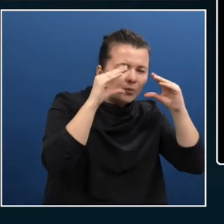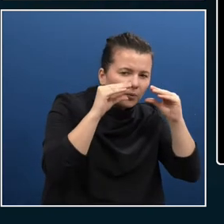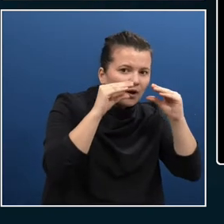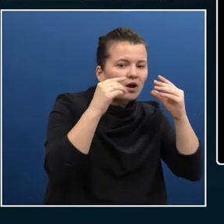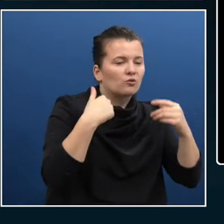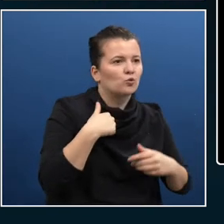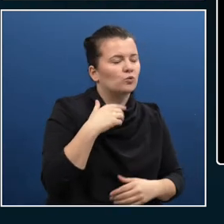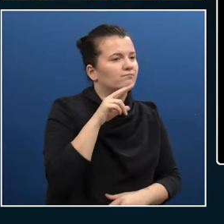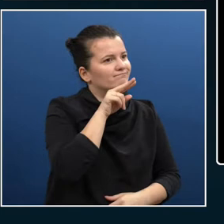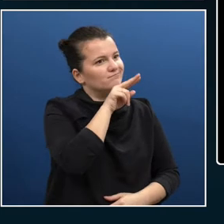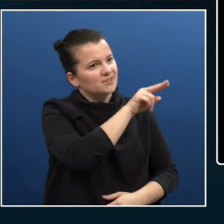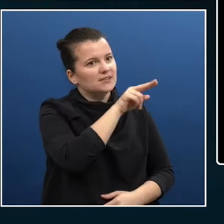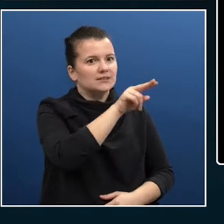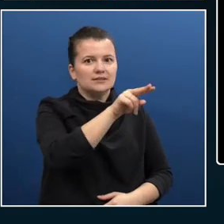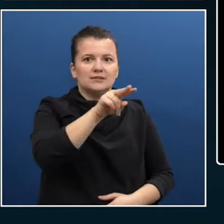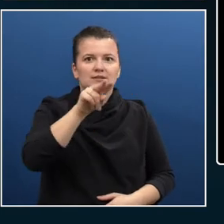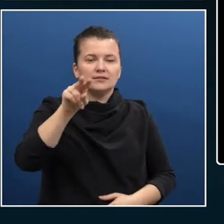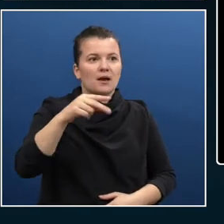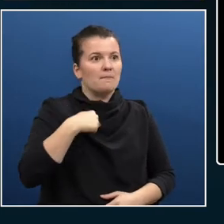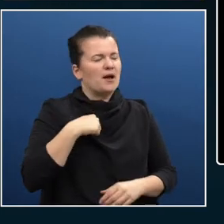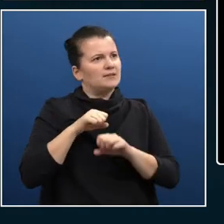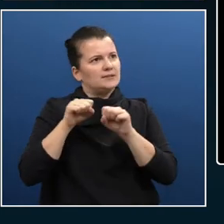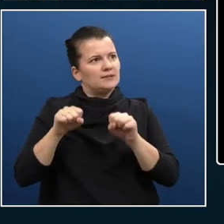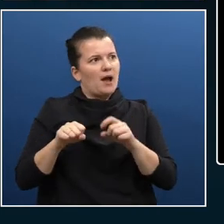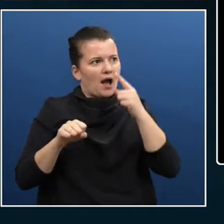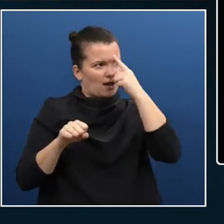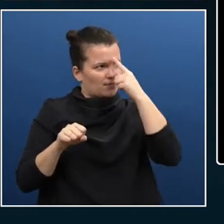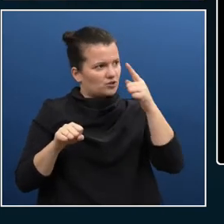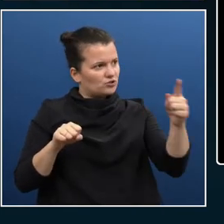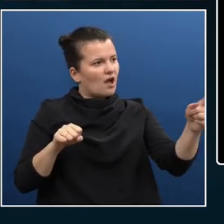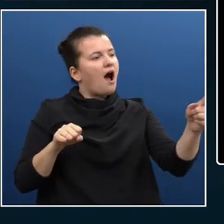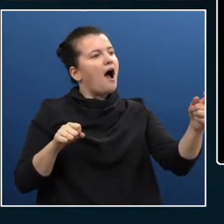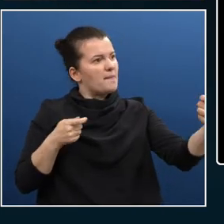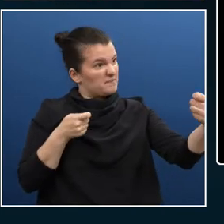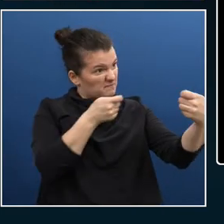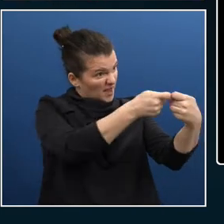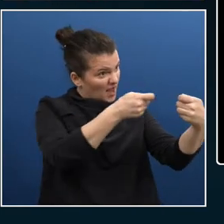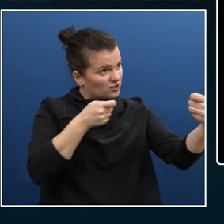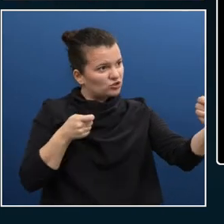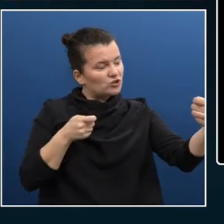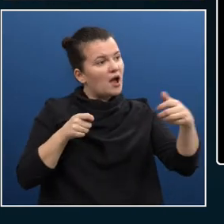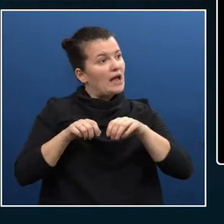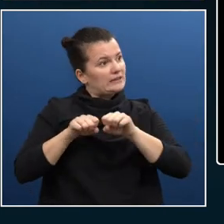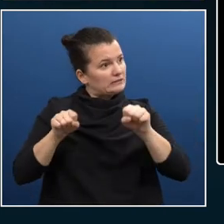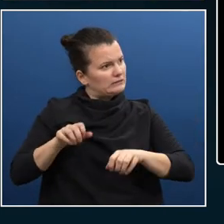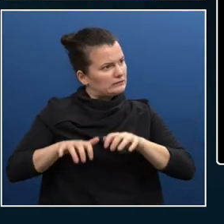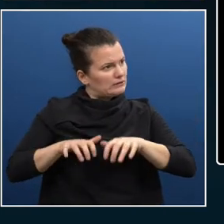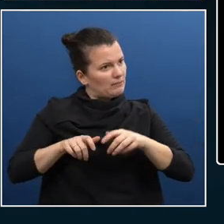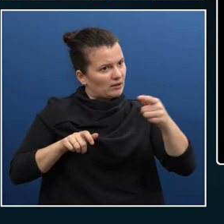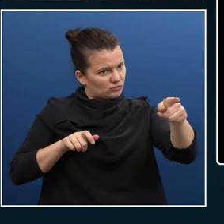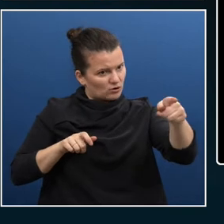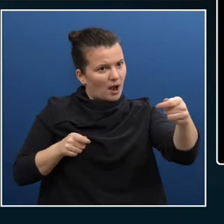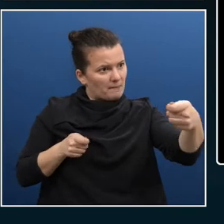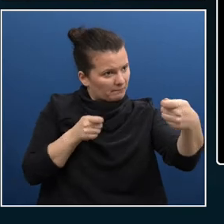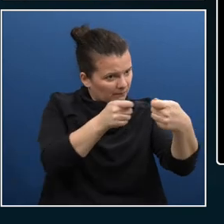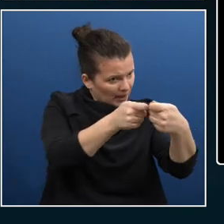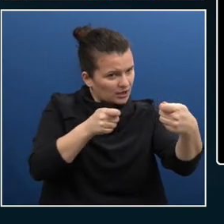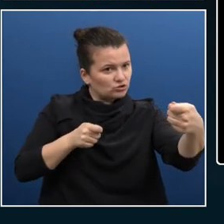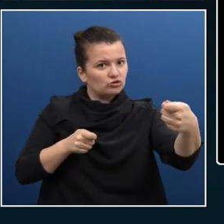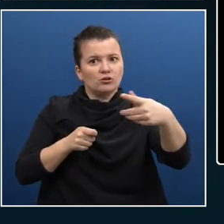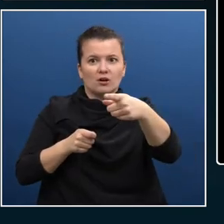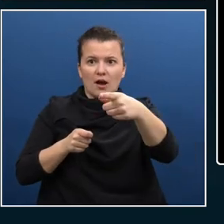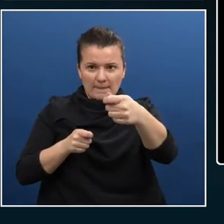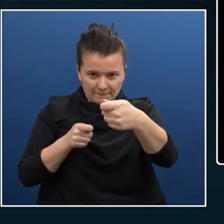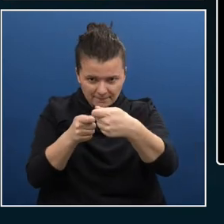build around your system. So you go and you test these systems. Now you can go and get those labs, alpha.github